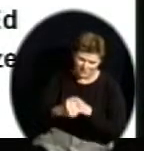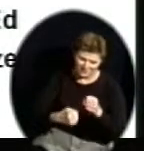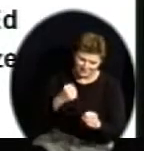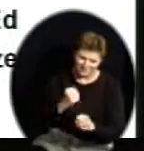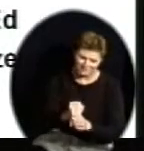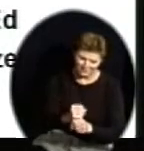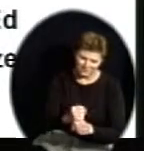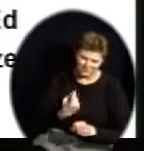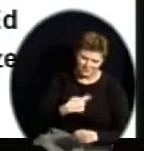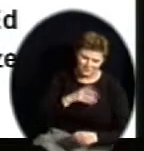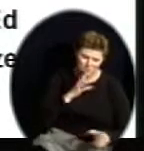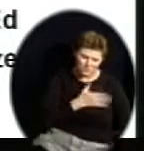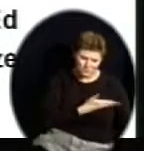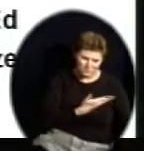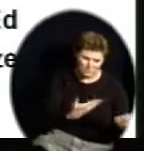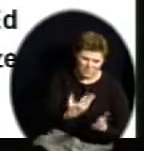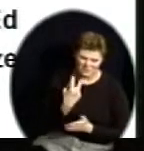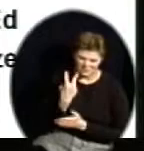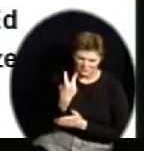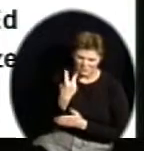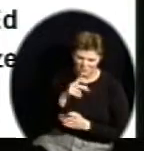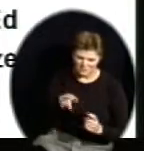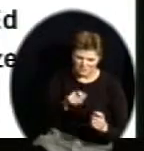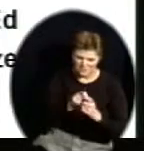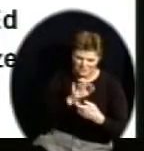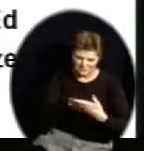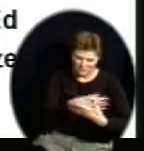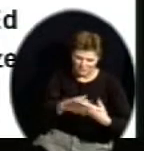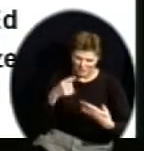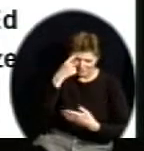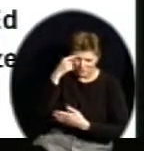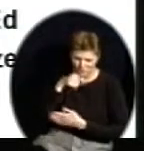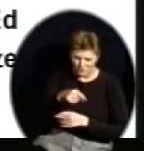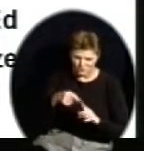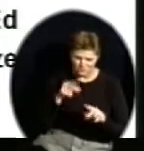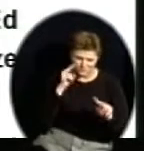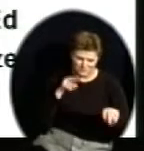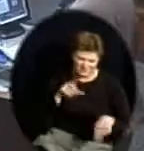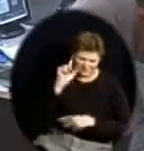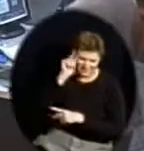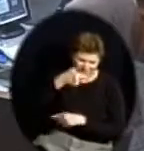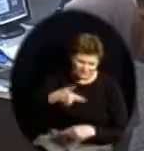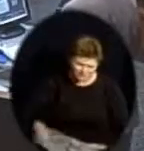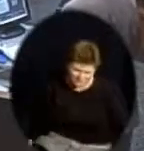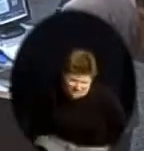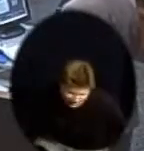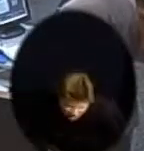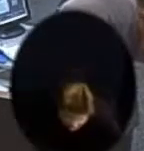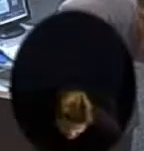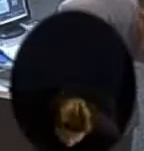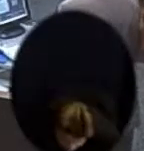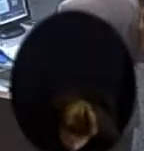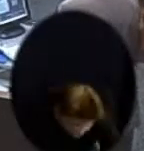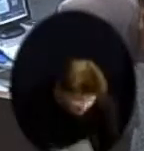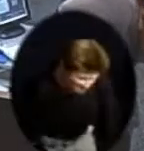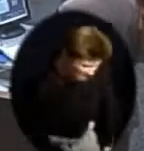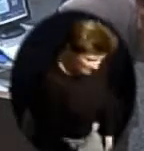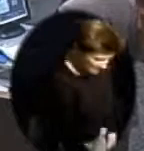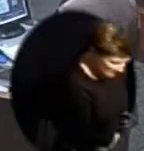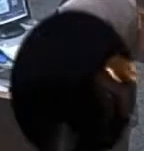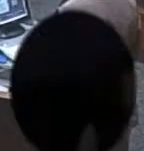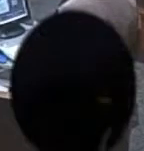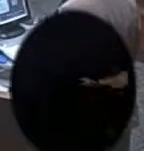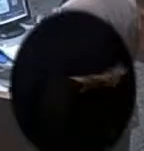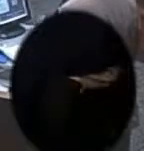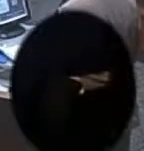two particular graphs back to you. But those are additional changes that we have. They're on our slides, but we'll work on that. Certainly